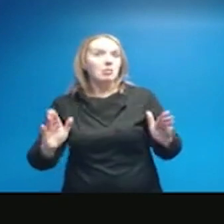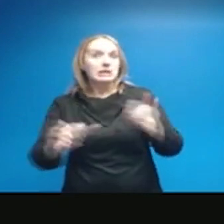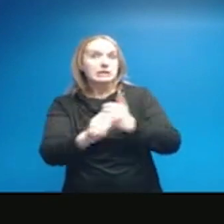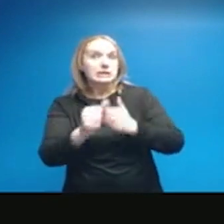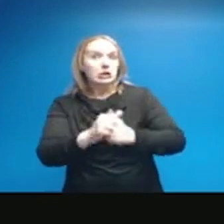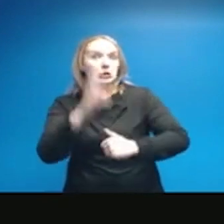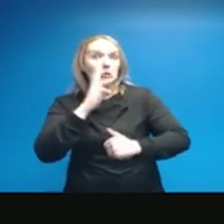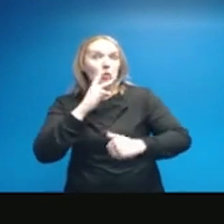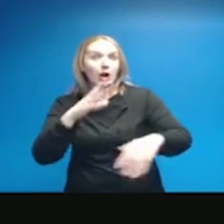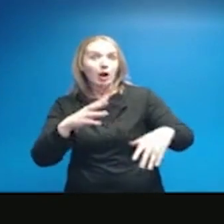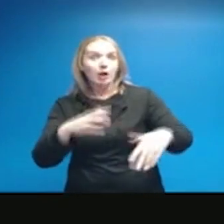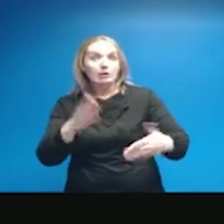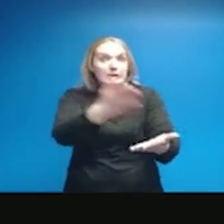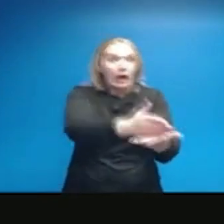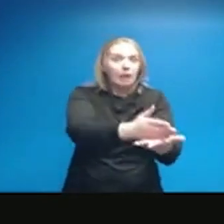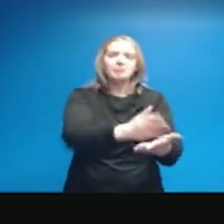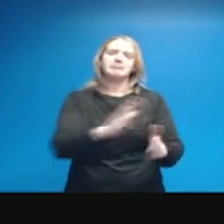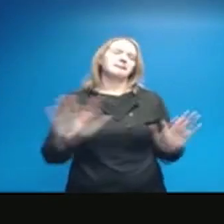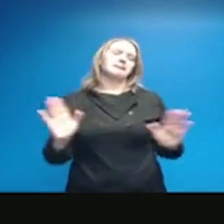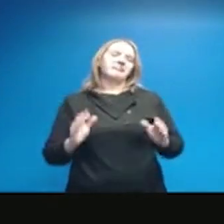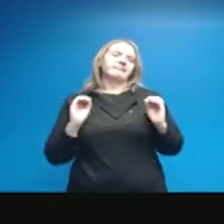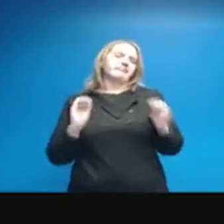having water, no concern of not having water.